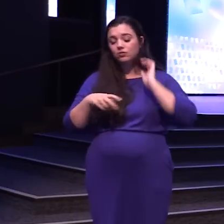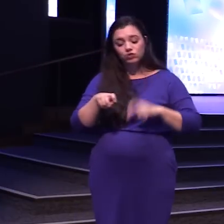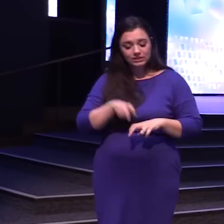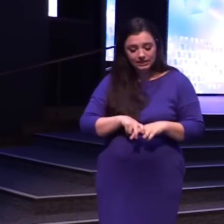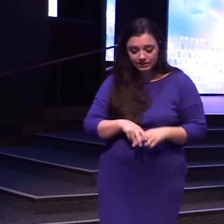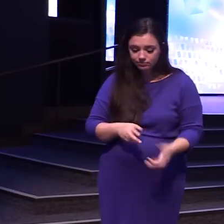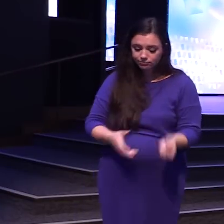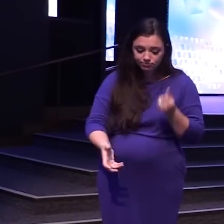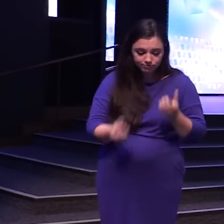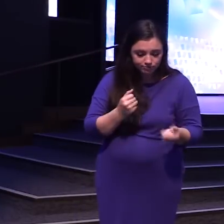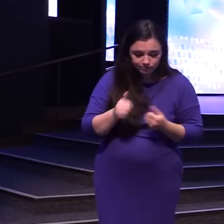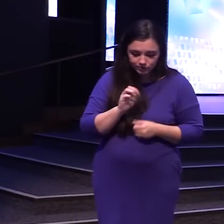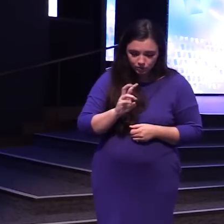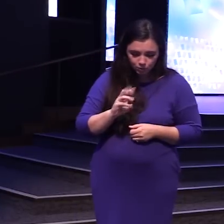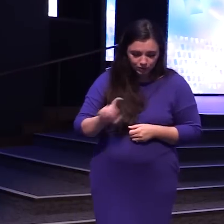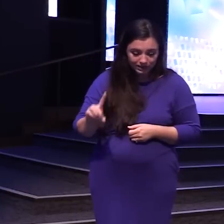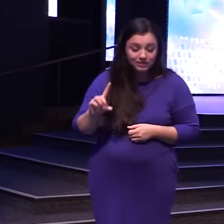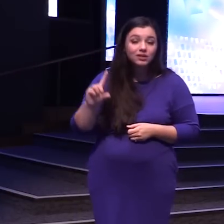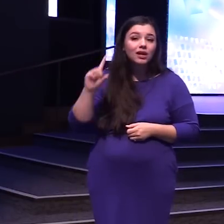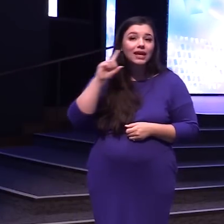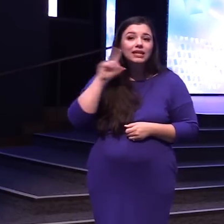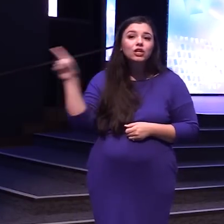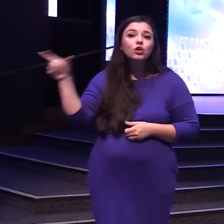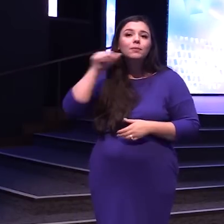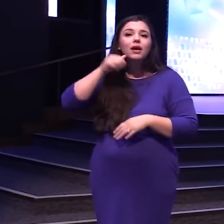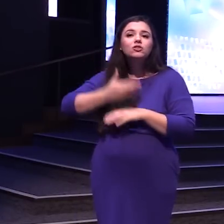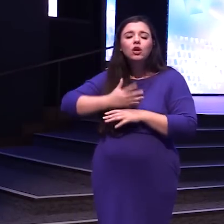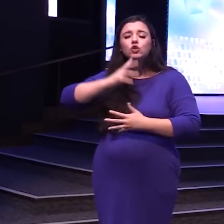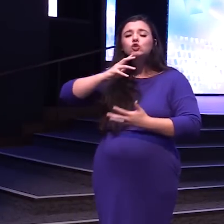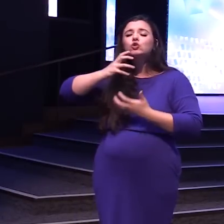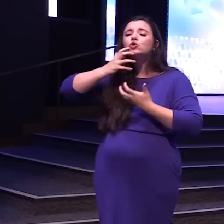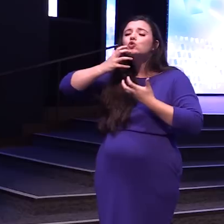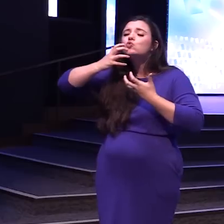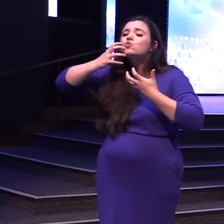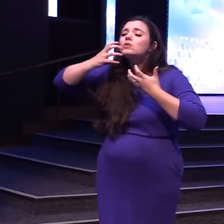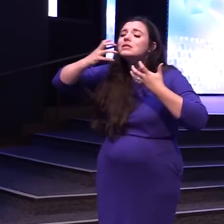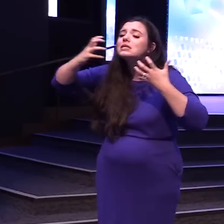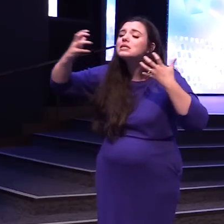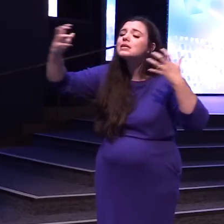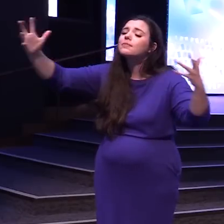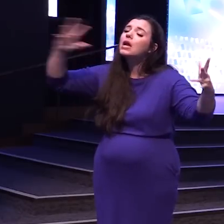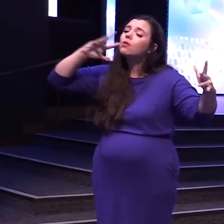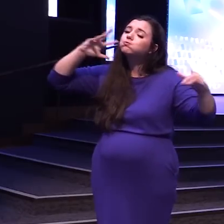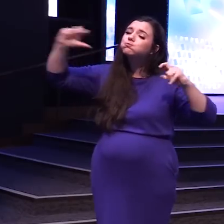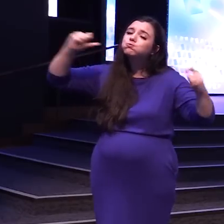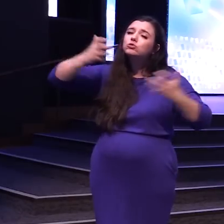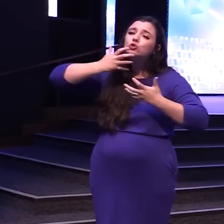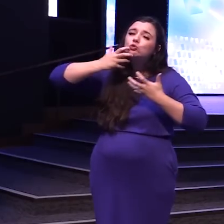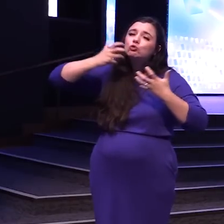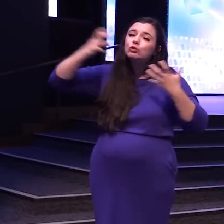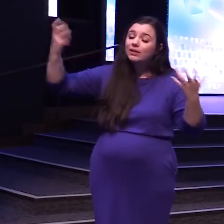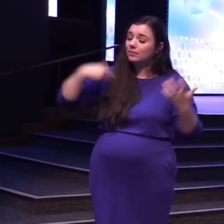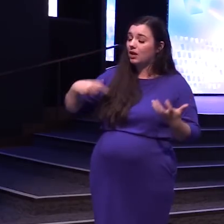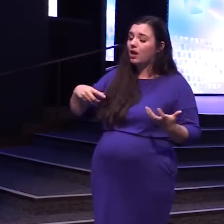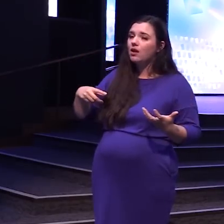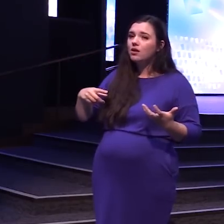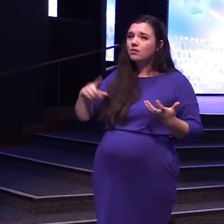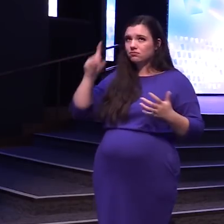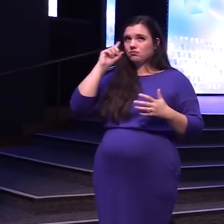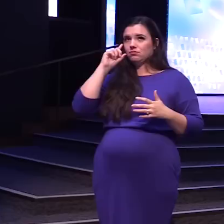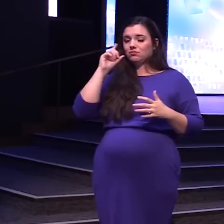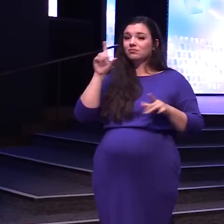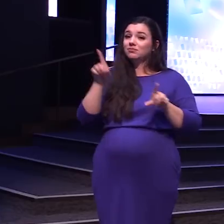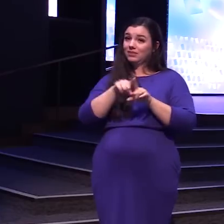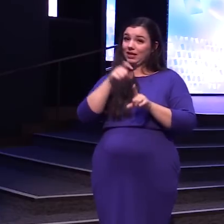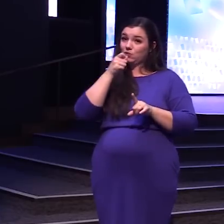there Weeding And all of a sudden I hear her Screaming Bloody murder And like I mean I think As a